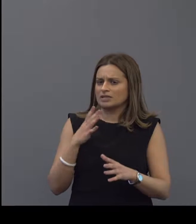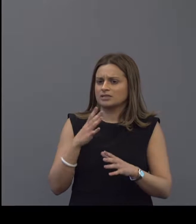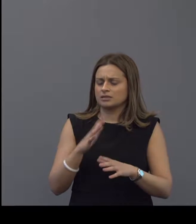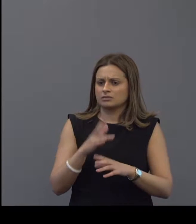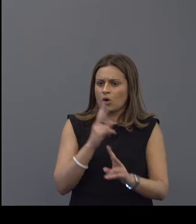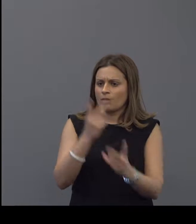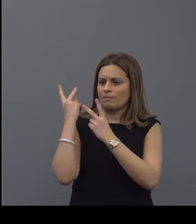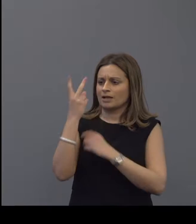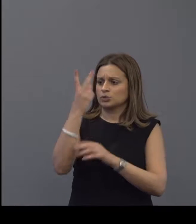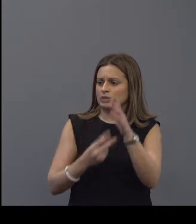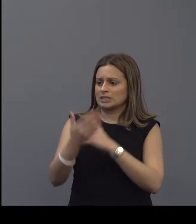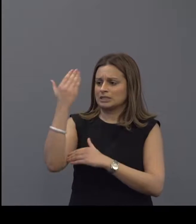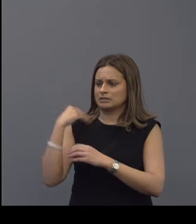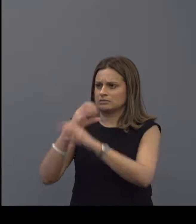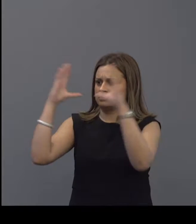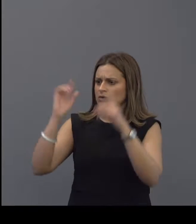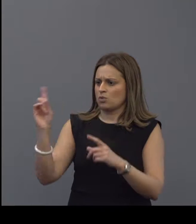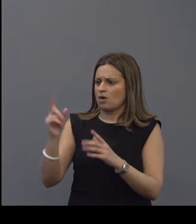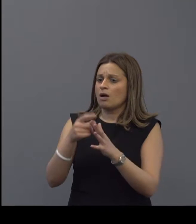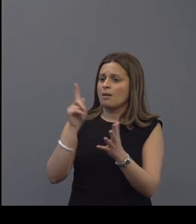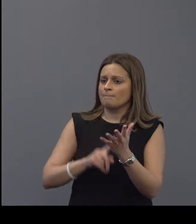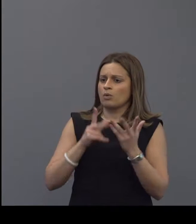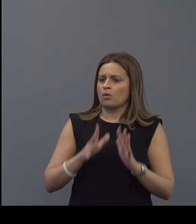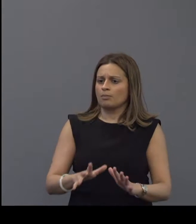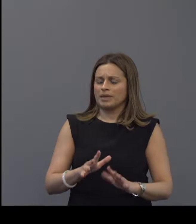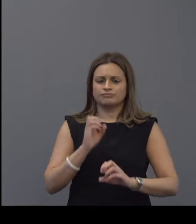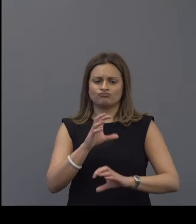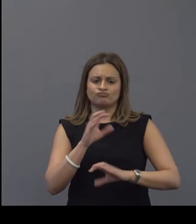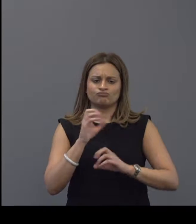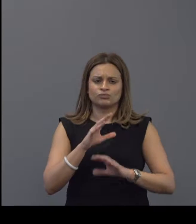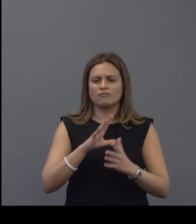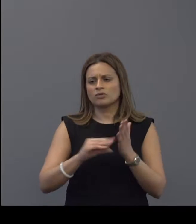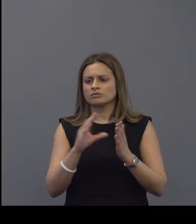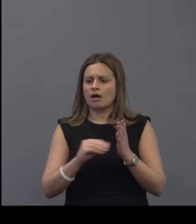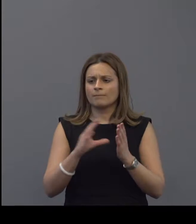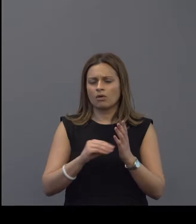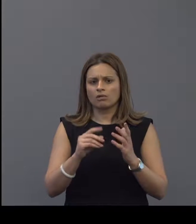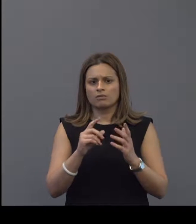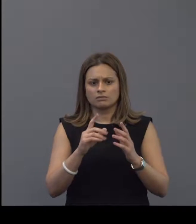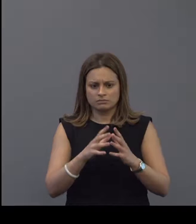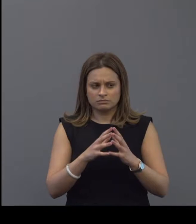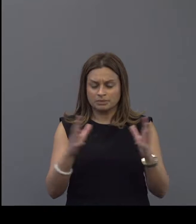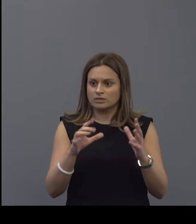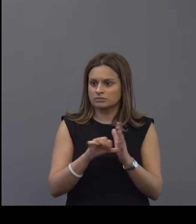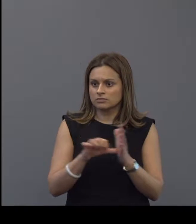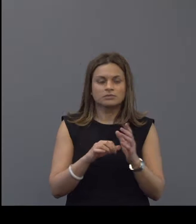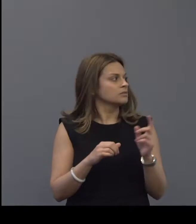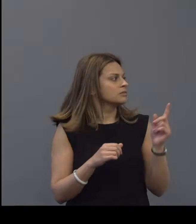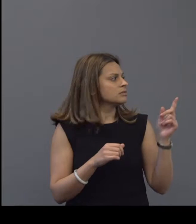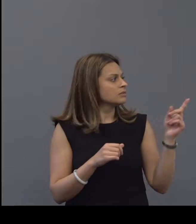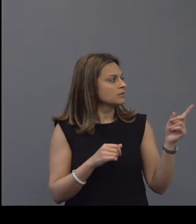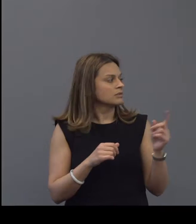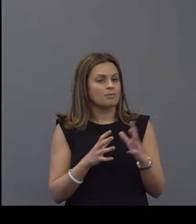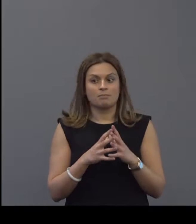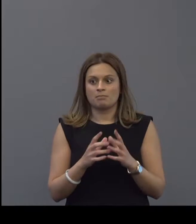we were two years ago and Paul talked about boiling the ocean when I first stepped into I suppose